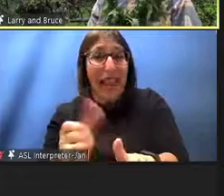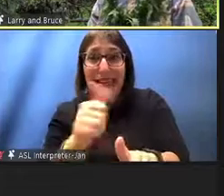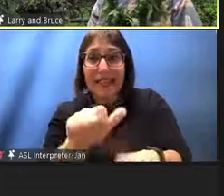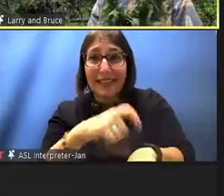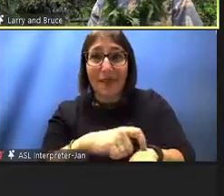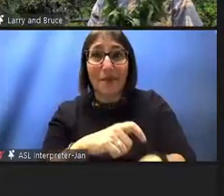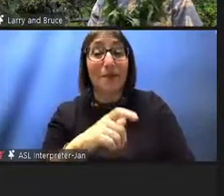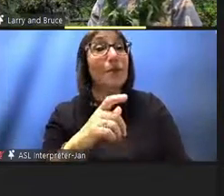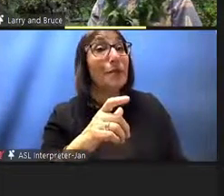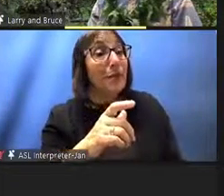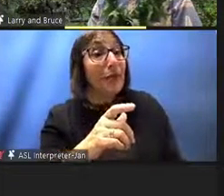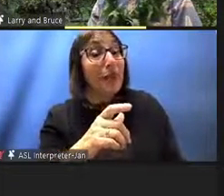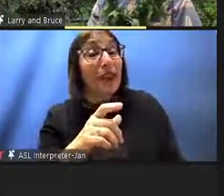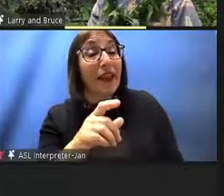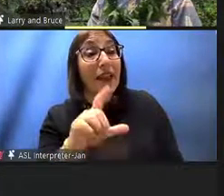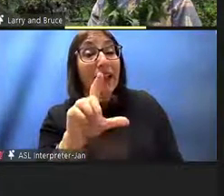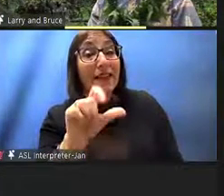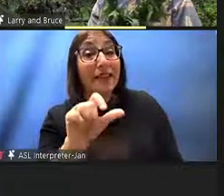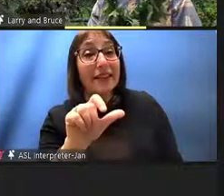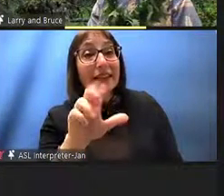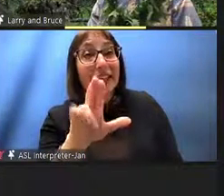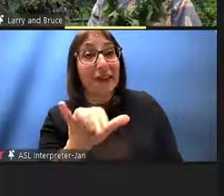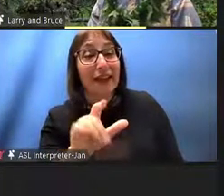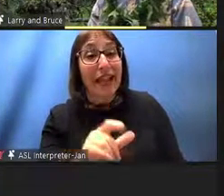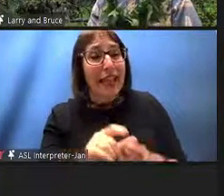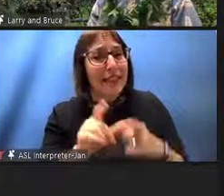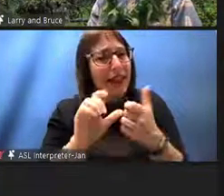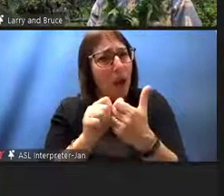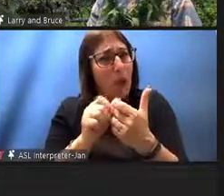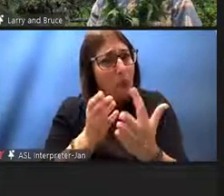how are they doing this through the chat or the q a